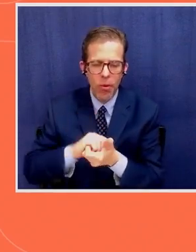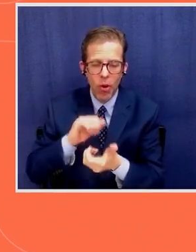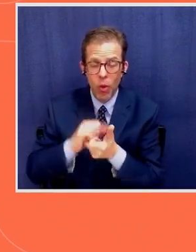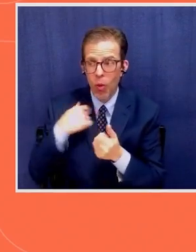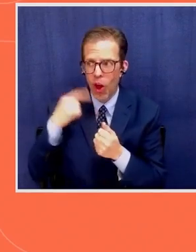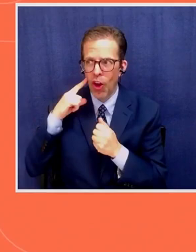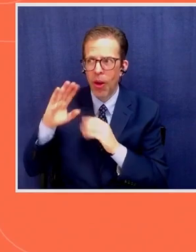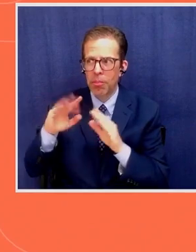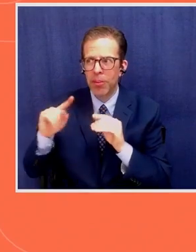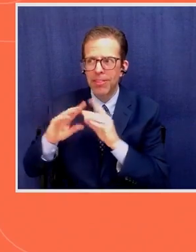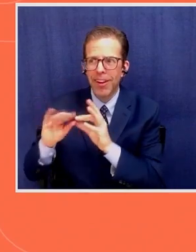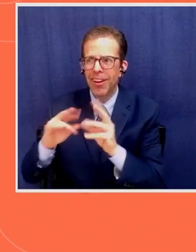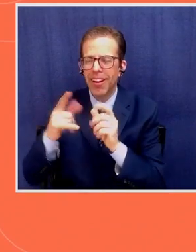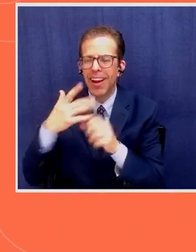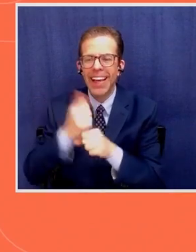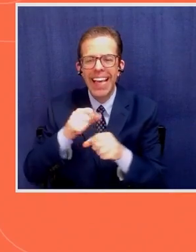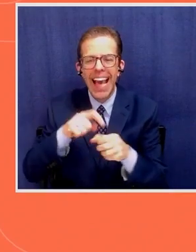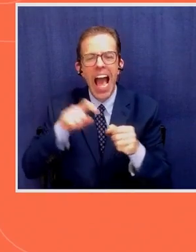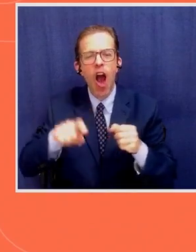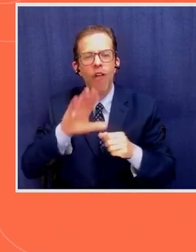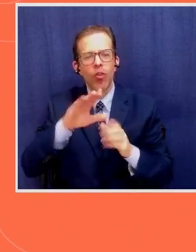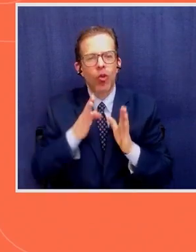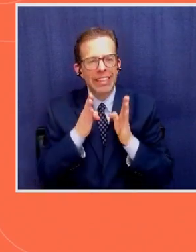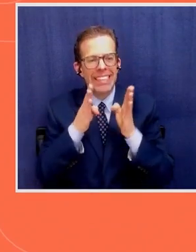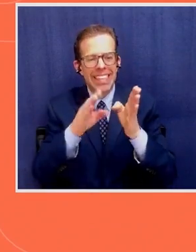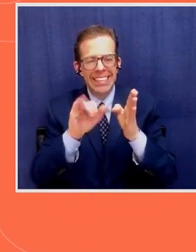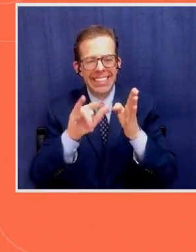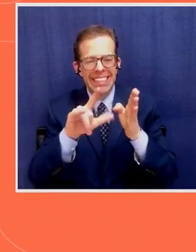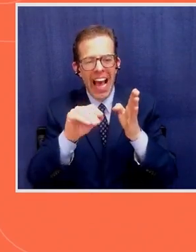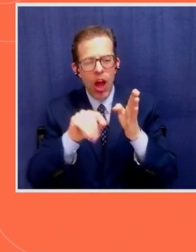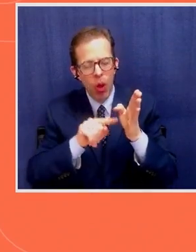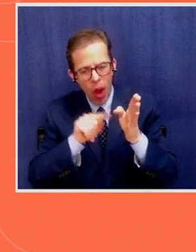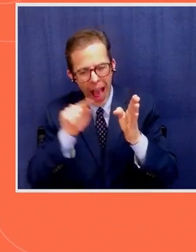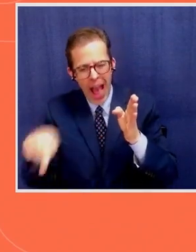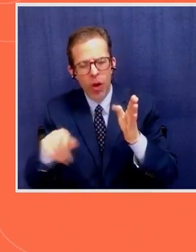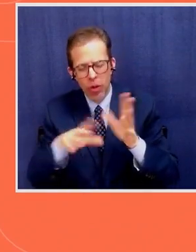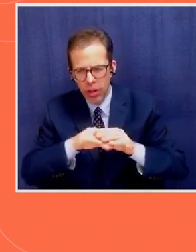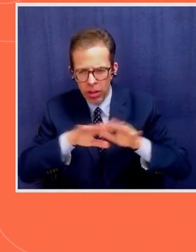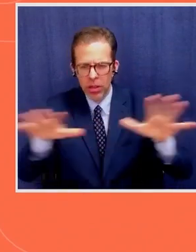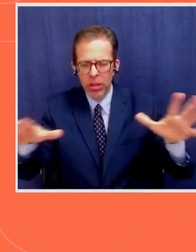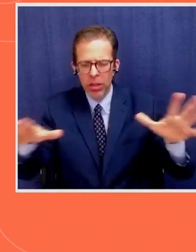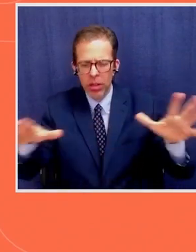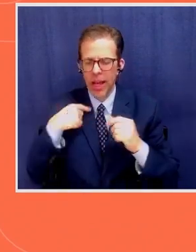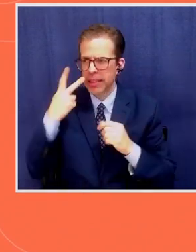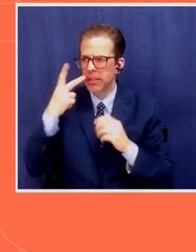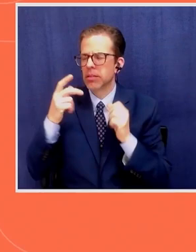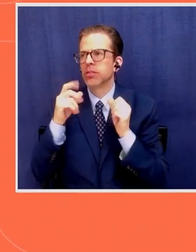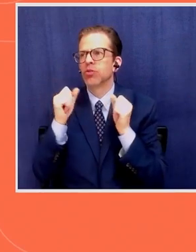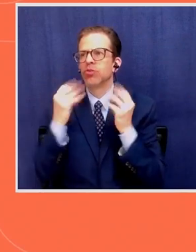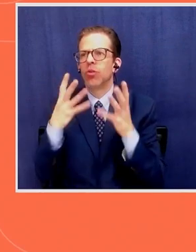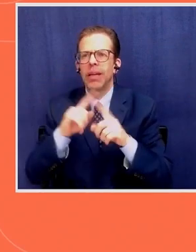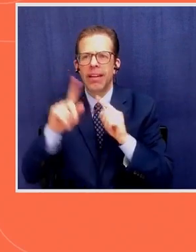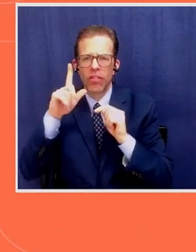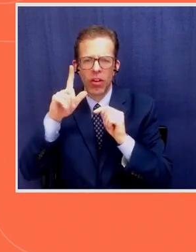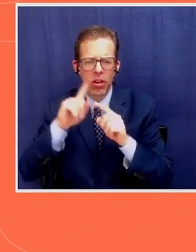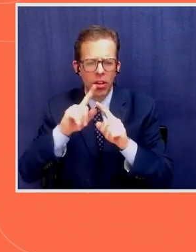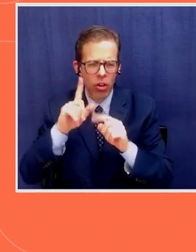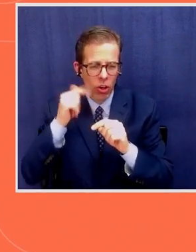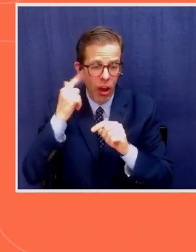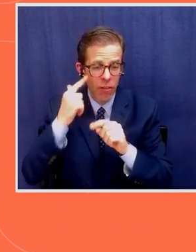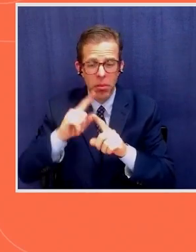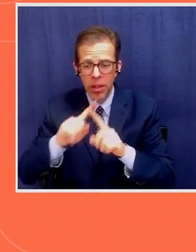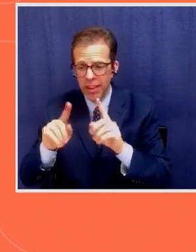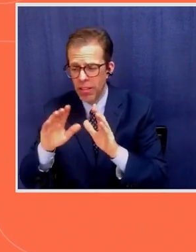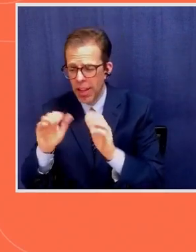work across agencies. I'm so pleased to see so many different agency groups within governments here today and the private sector and philanthropy because